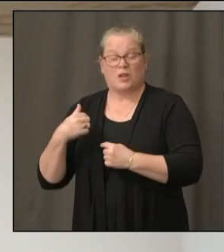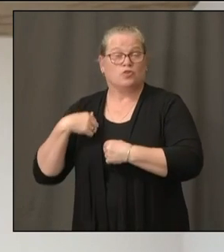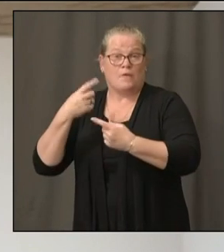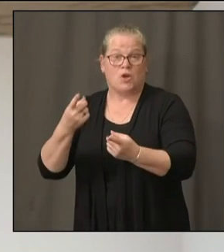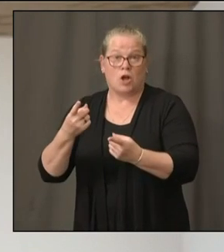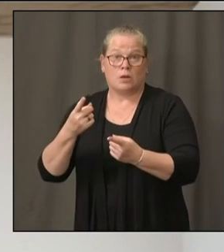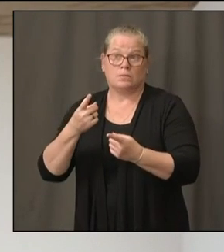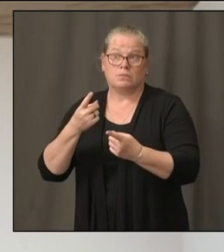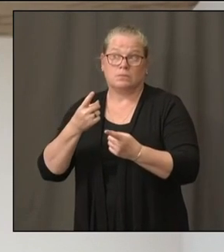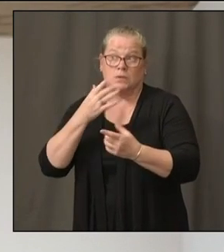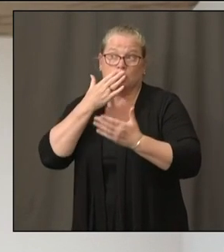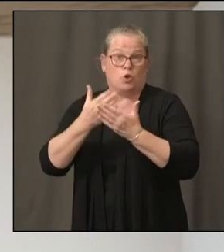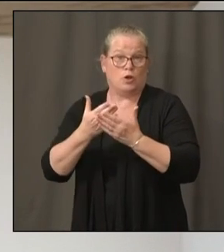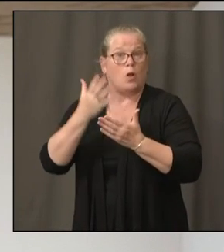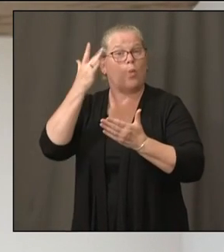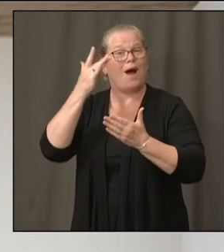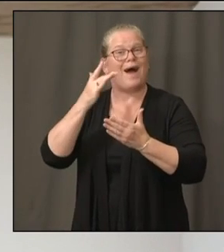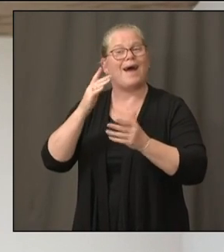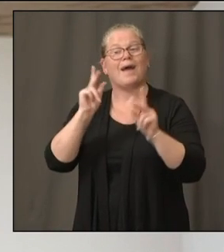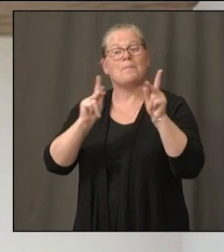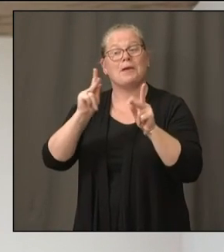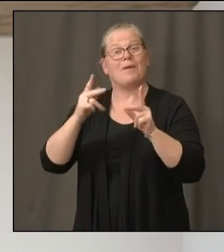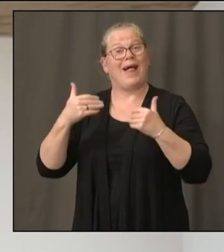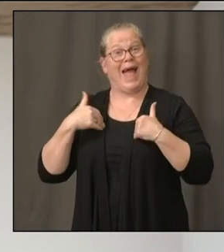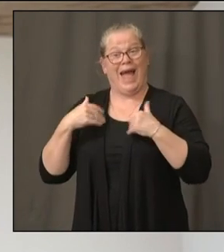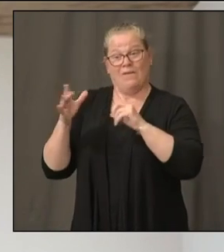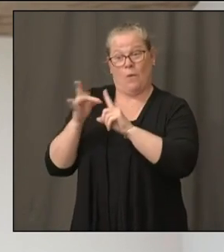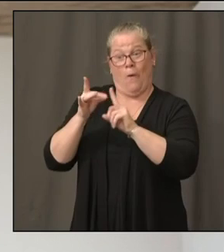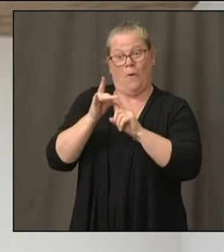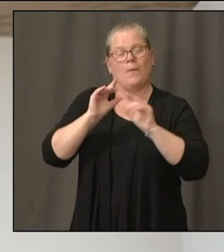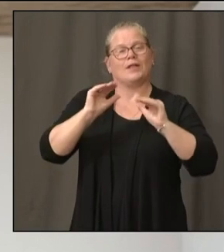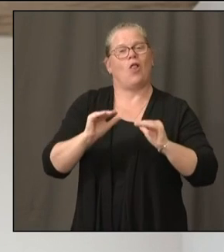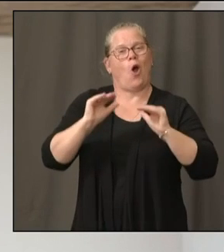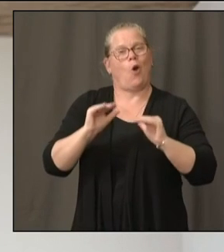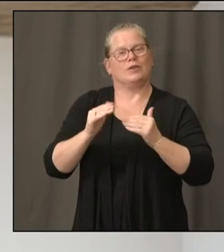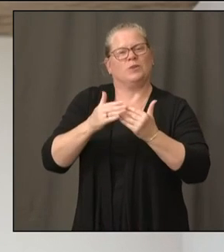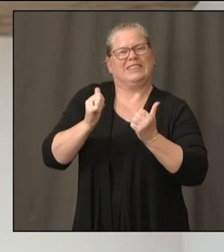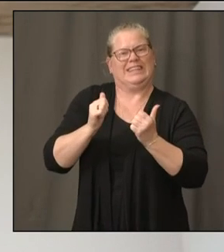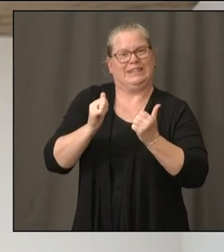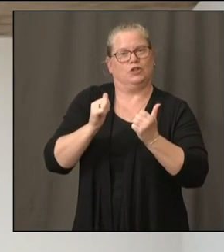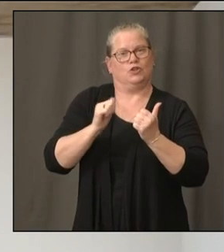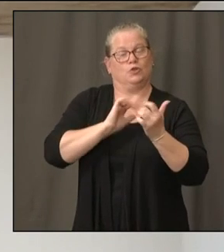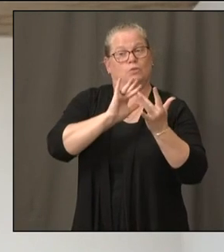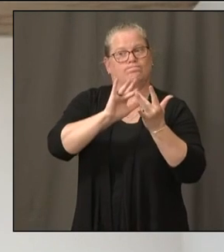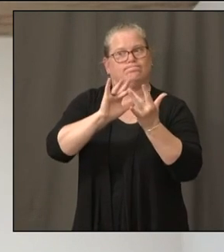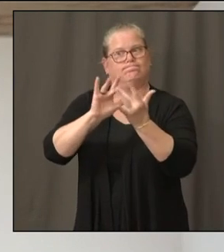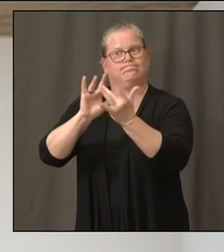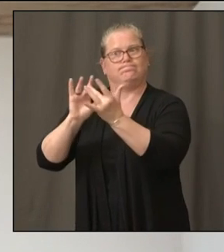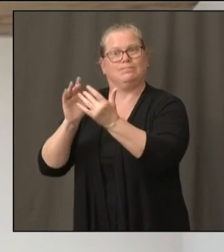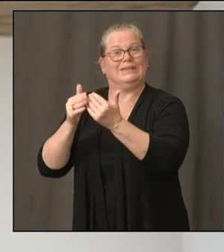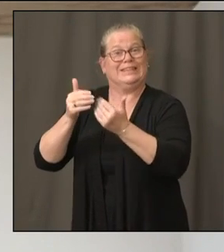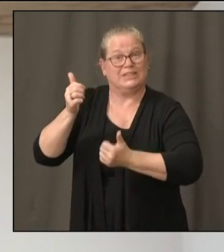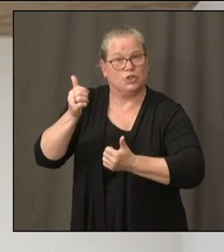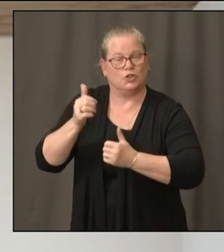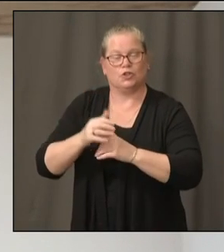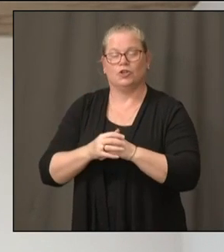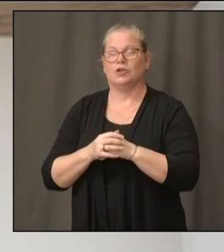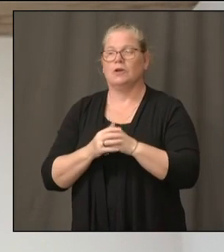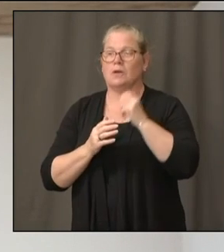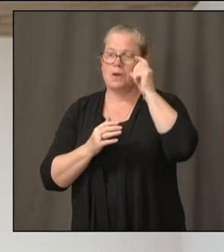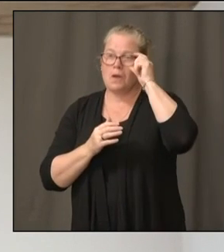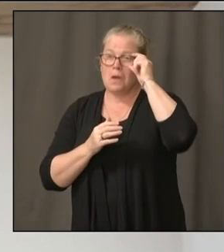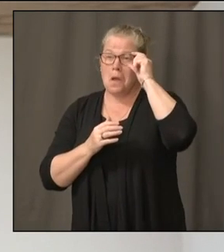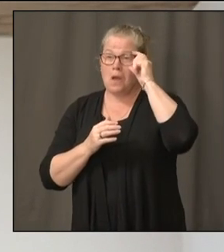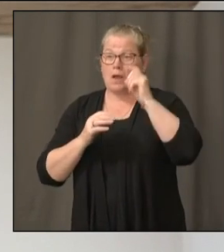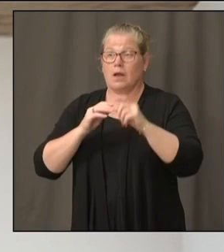contact tracing. It doesn't work very well when you have the kind of case numbers that are being seen in Texas or Florida. But